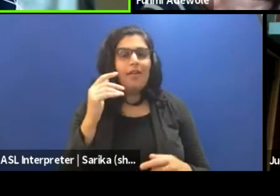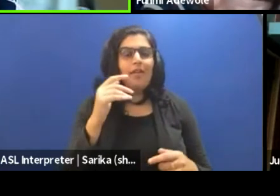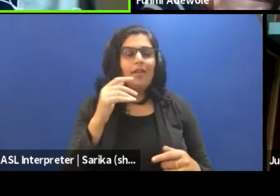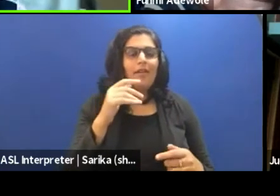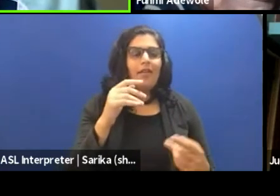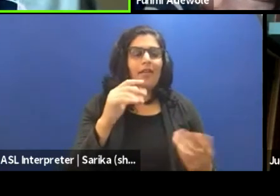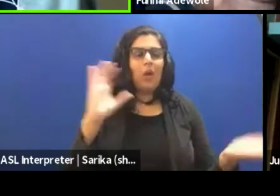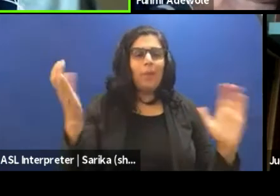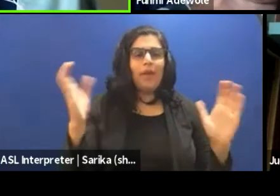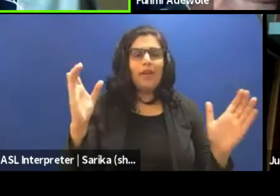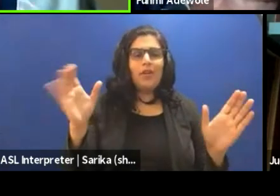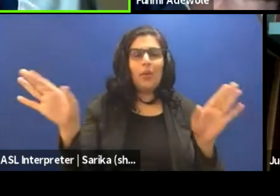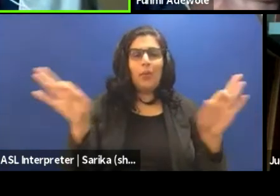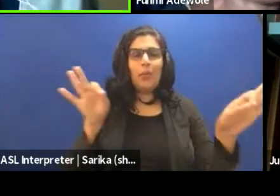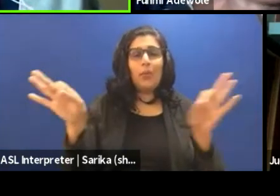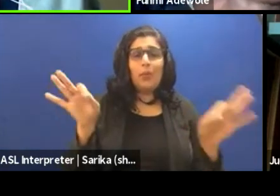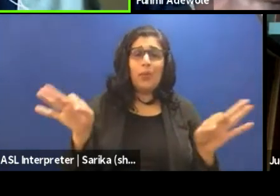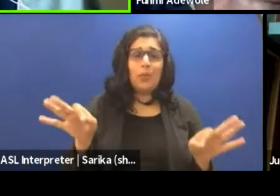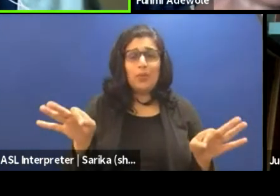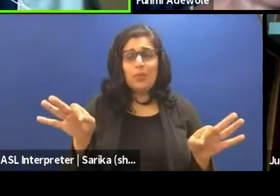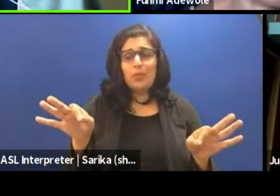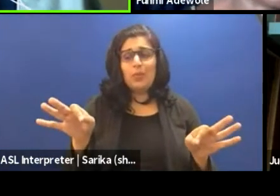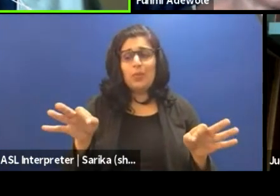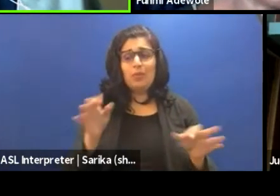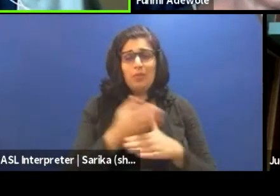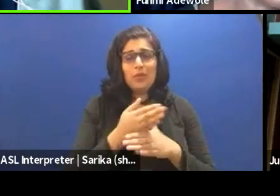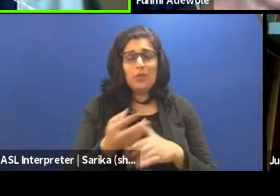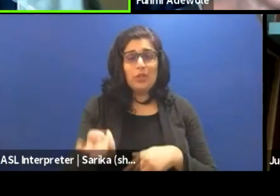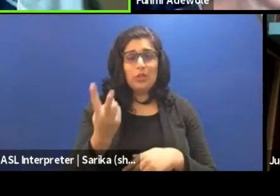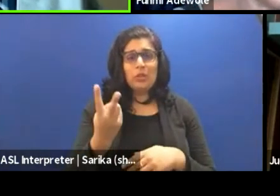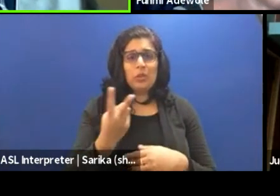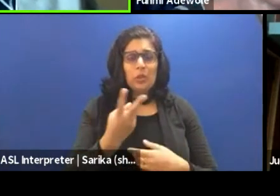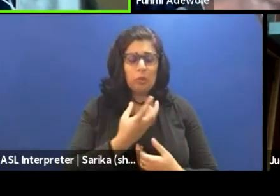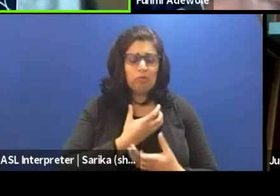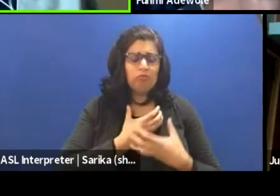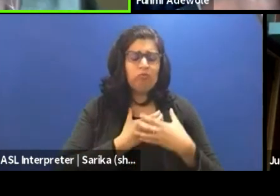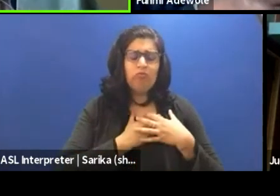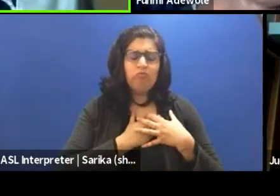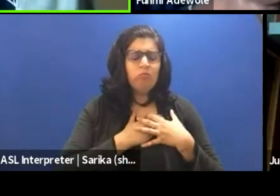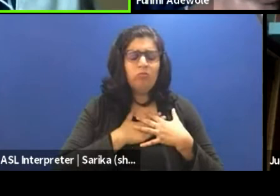between two darlings, like in my situation.